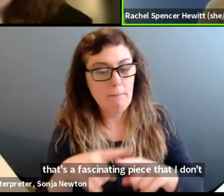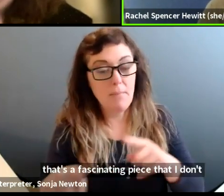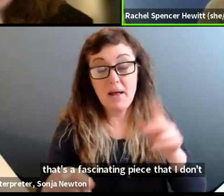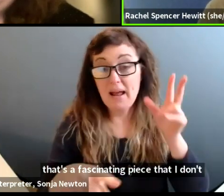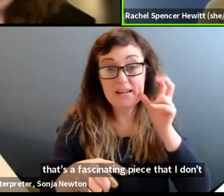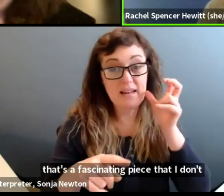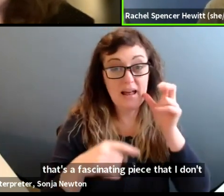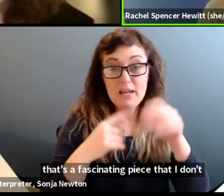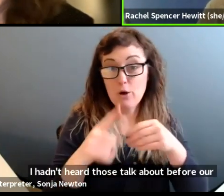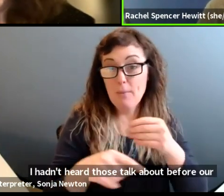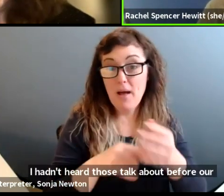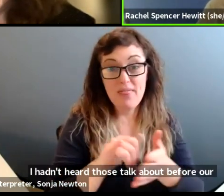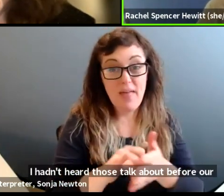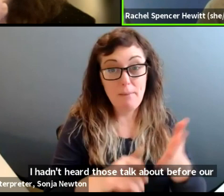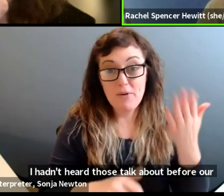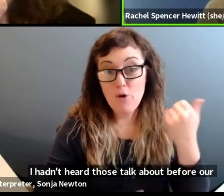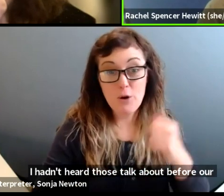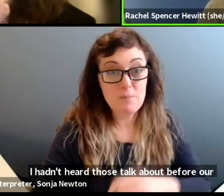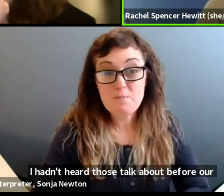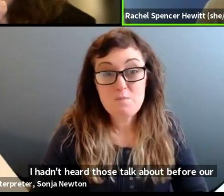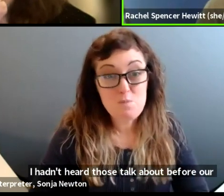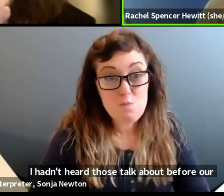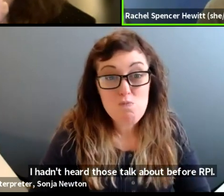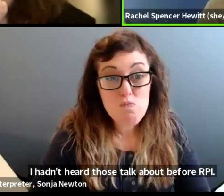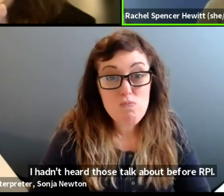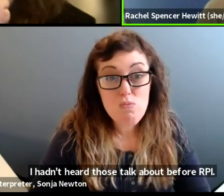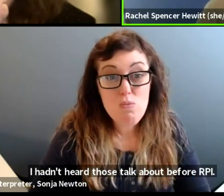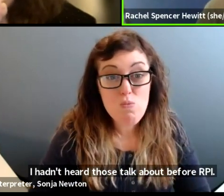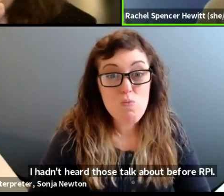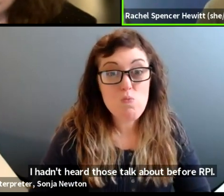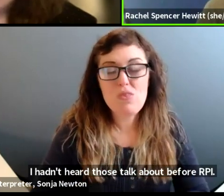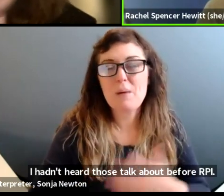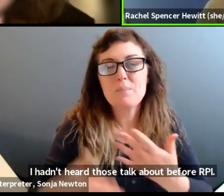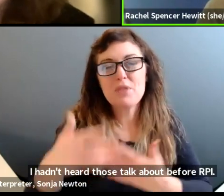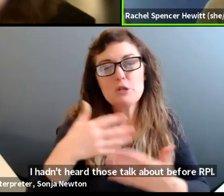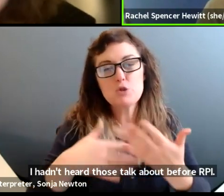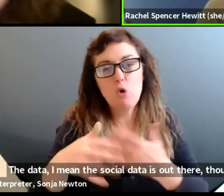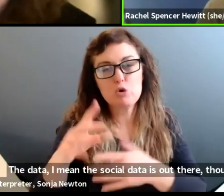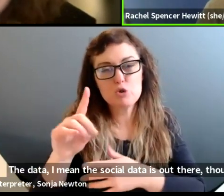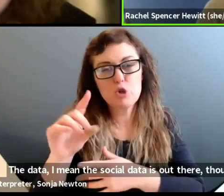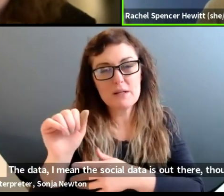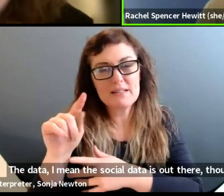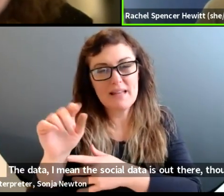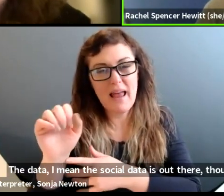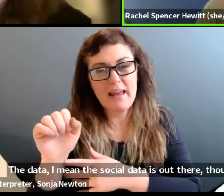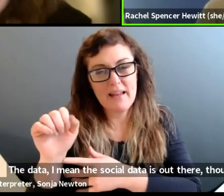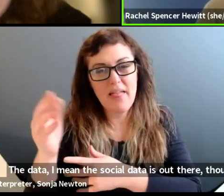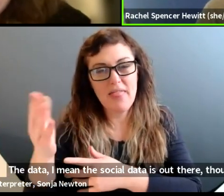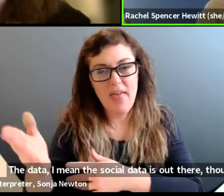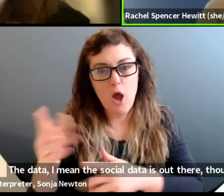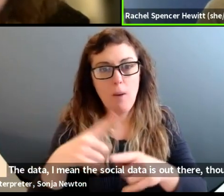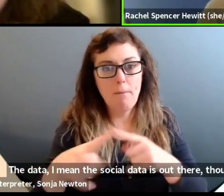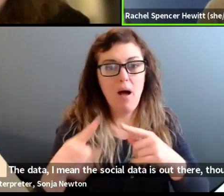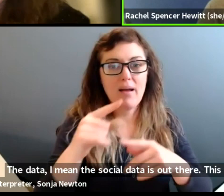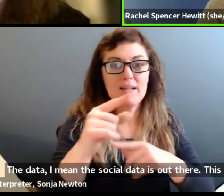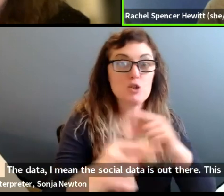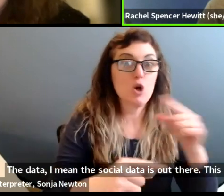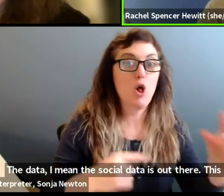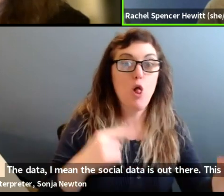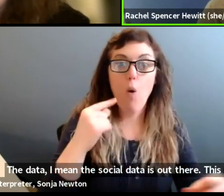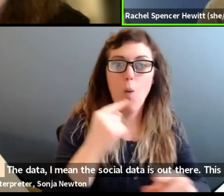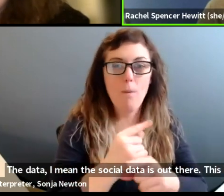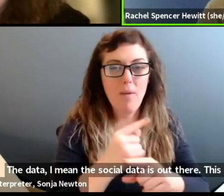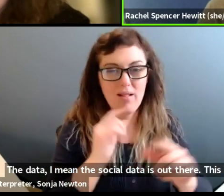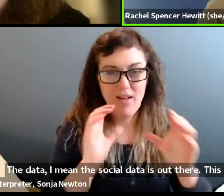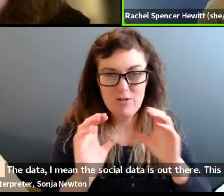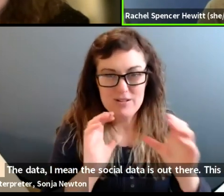talk about before our PI. The data, I mean, the social data is out there. This is a global conversation and that's the exciting thing